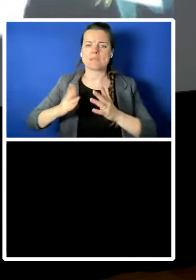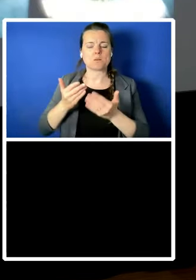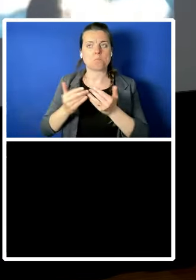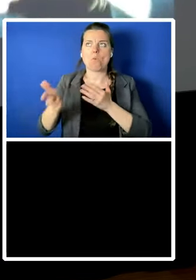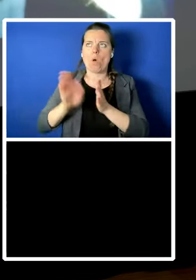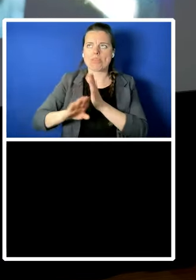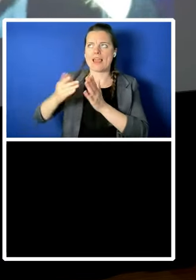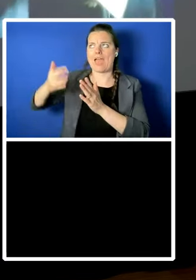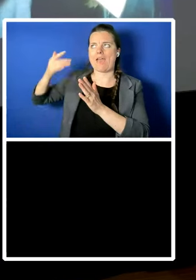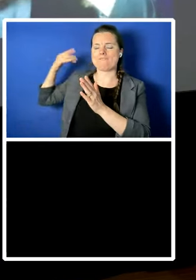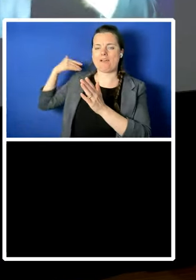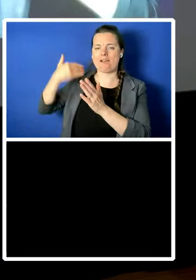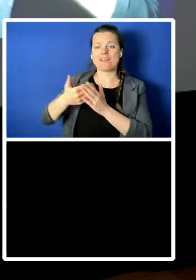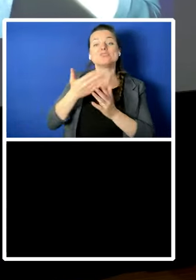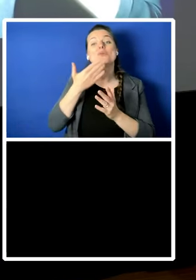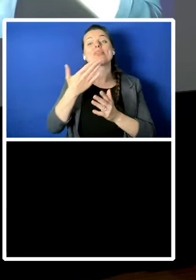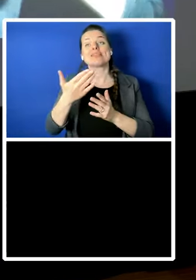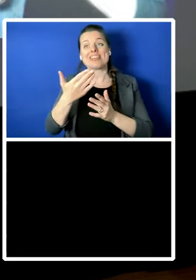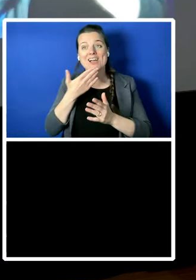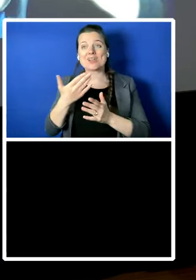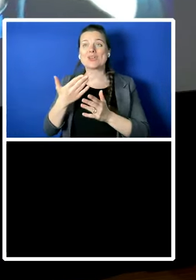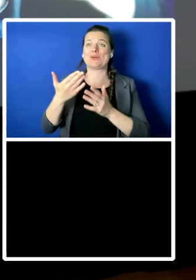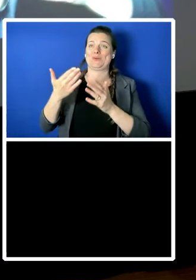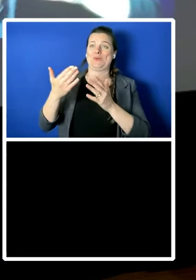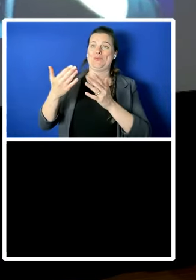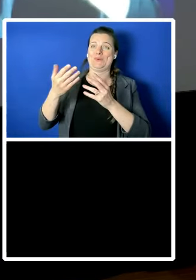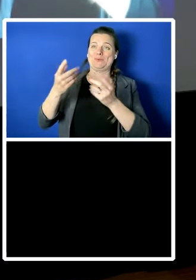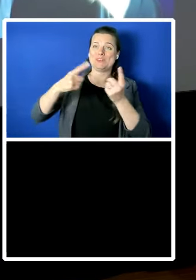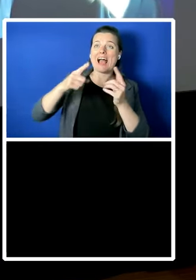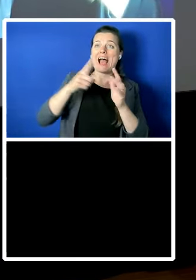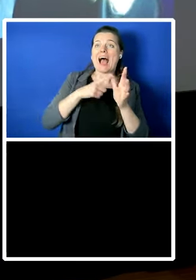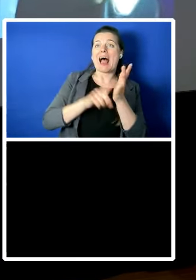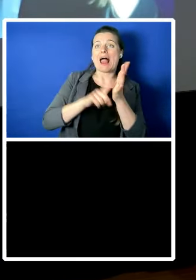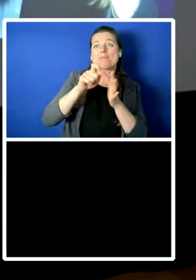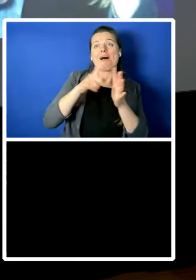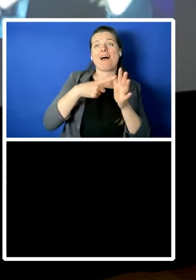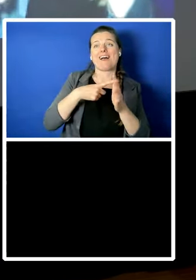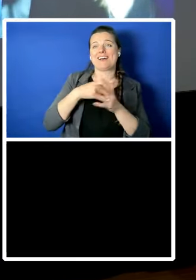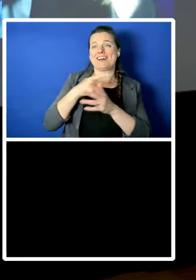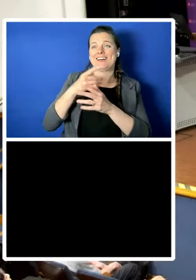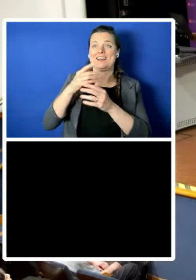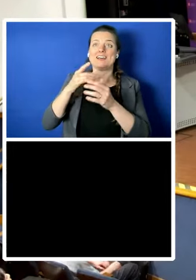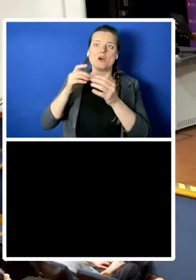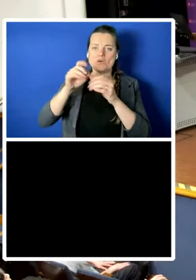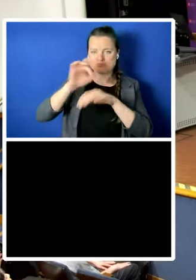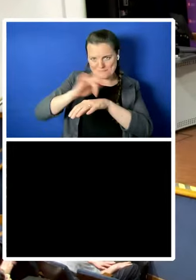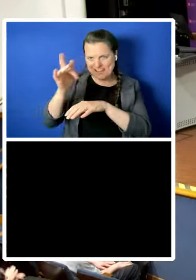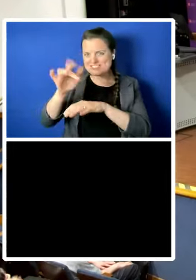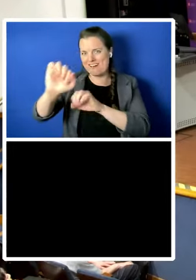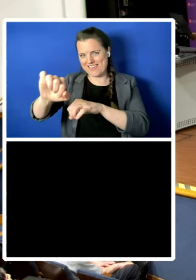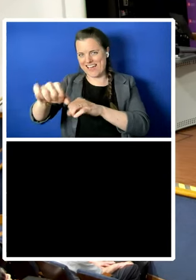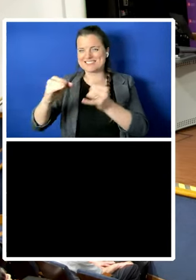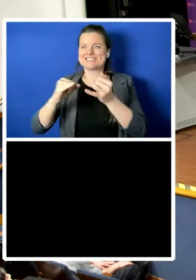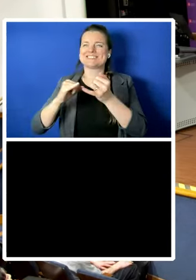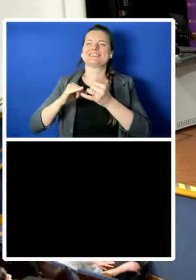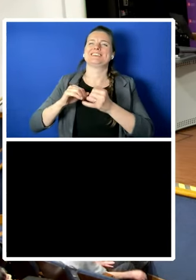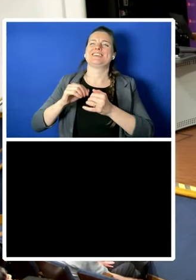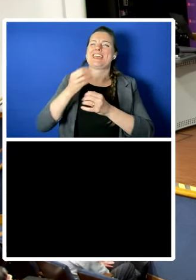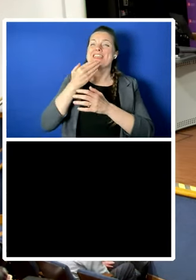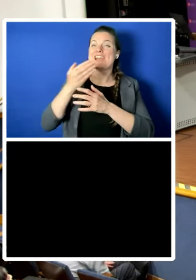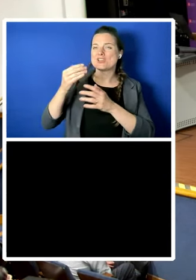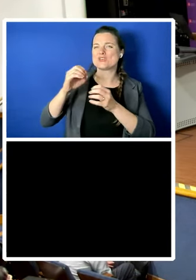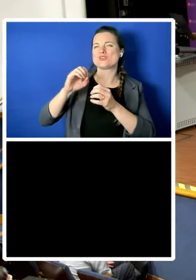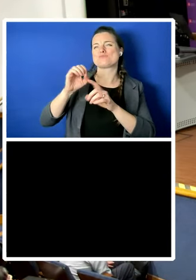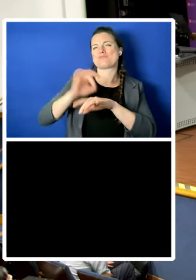yes professor thank you